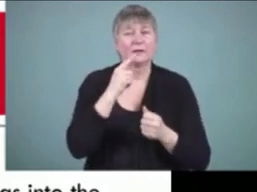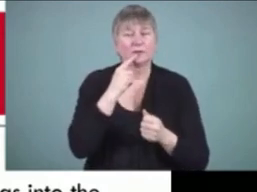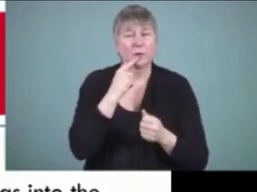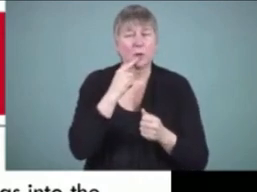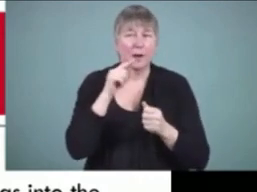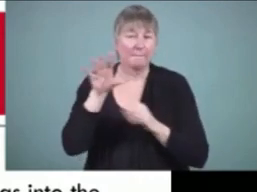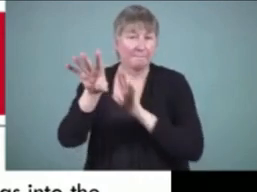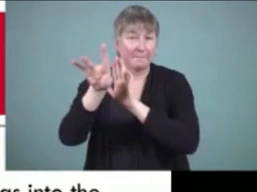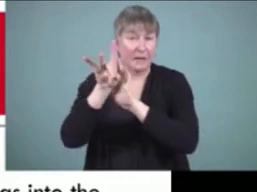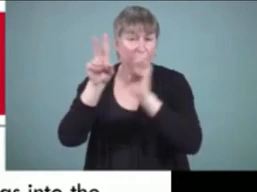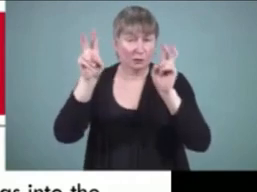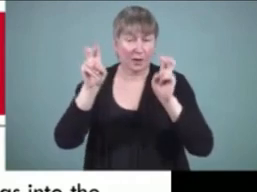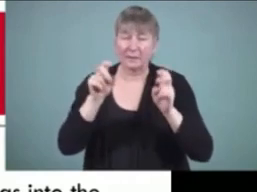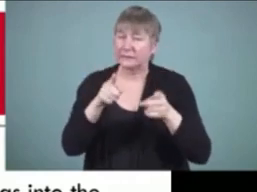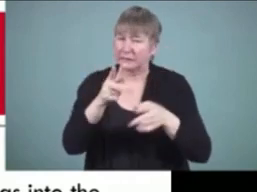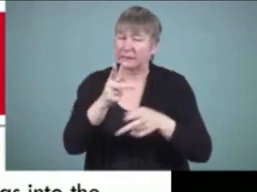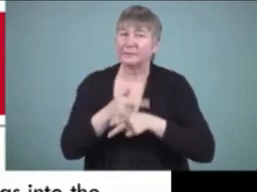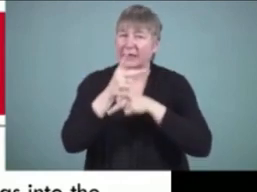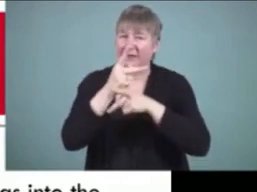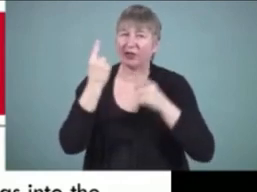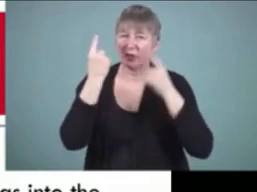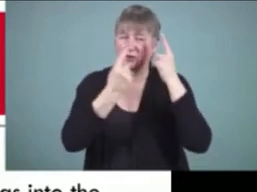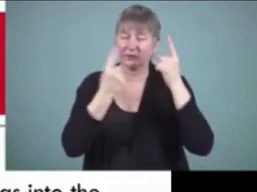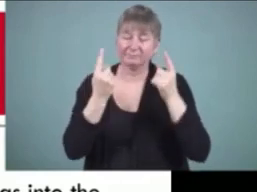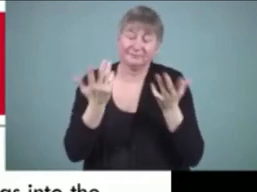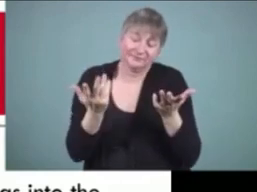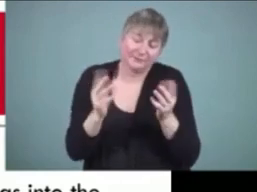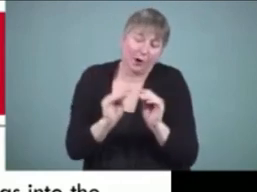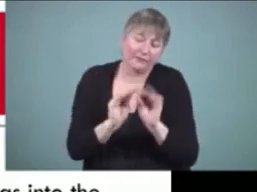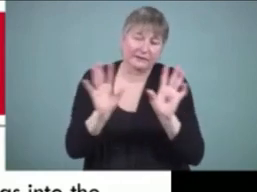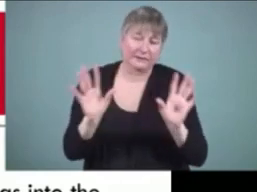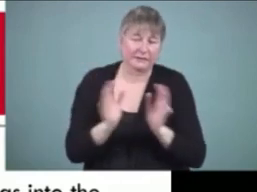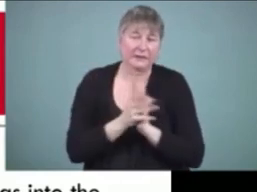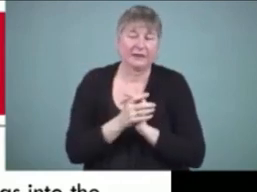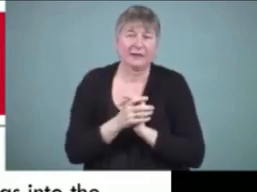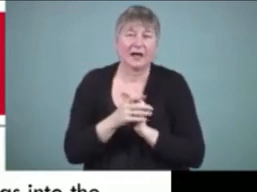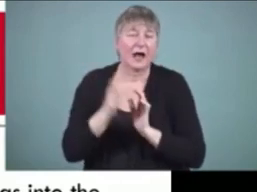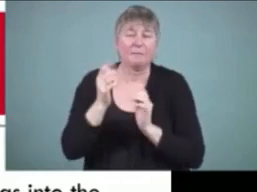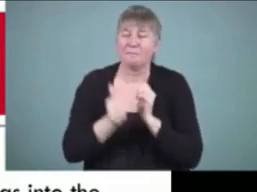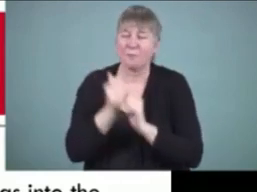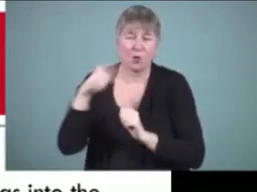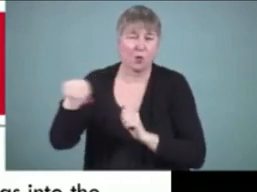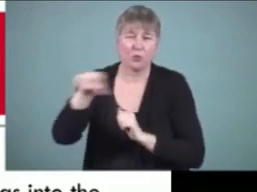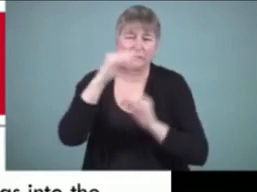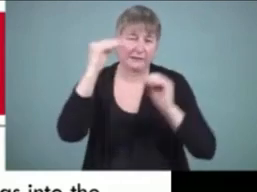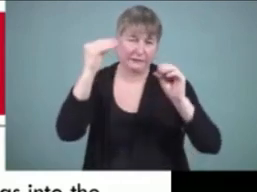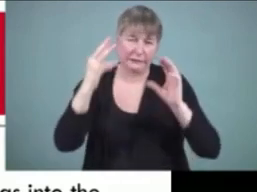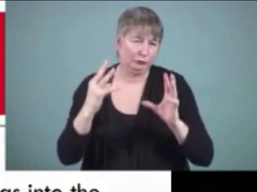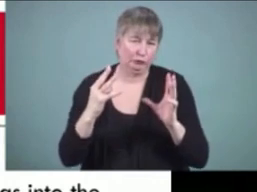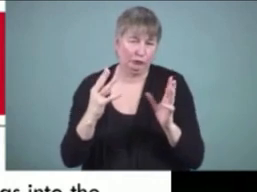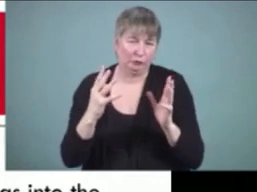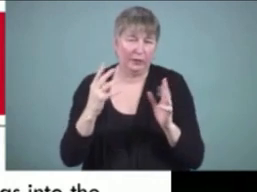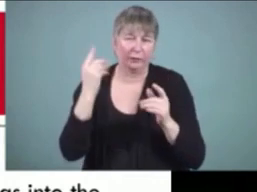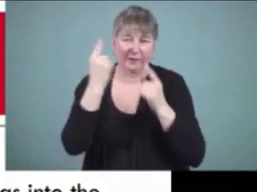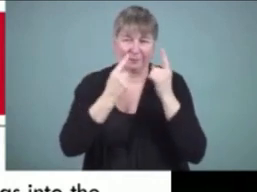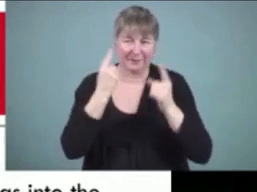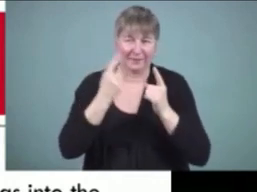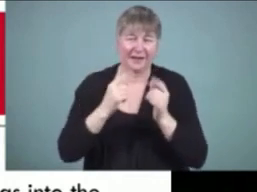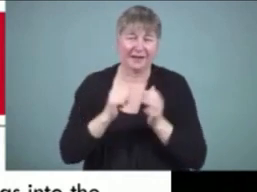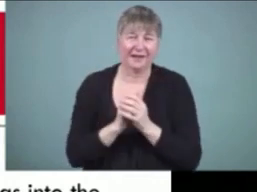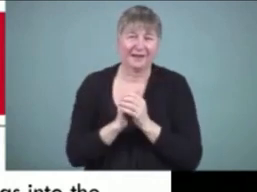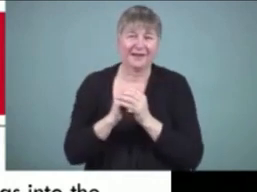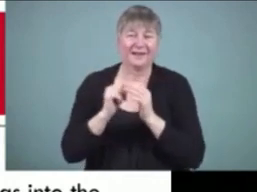topic I think that goes without saying that most teachers think about that children are keen to write about what they're interested in